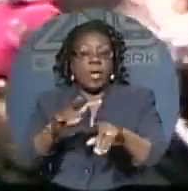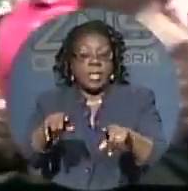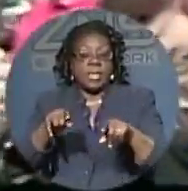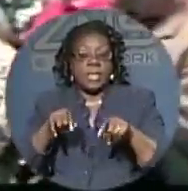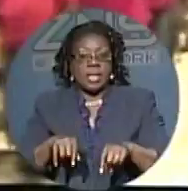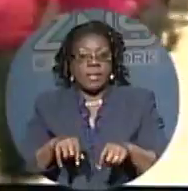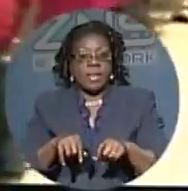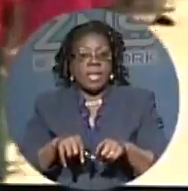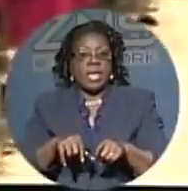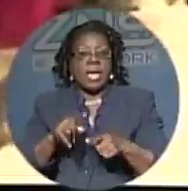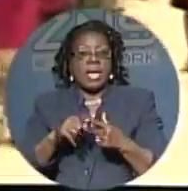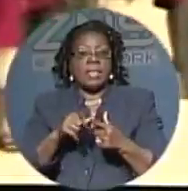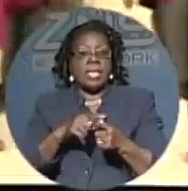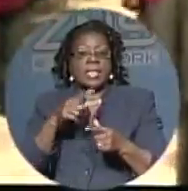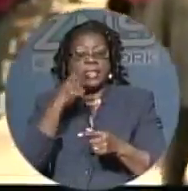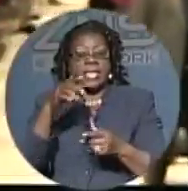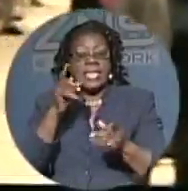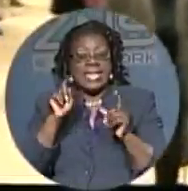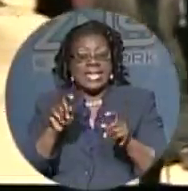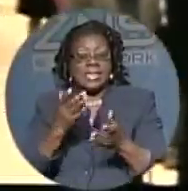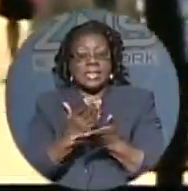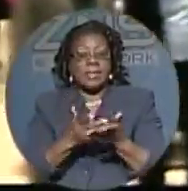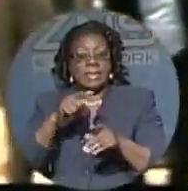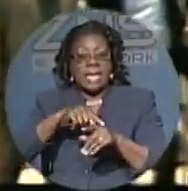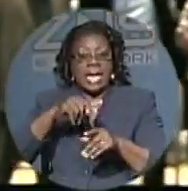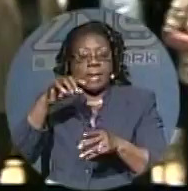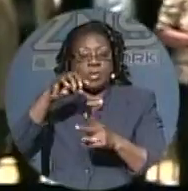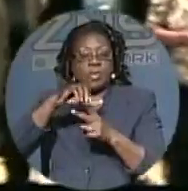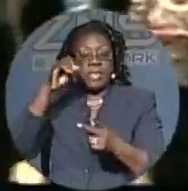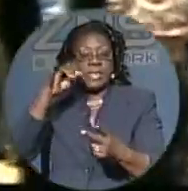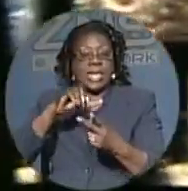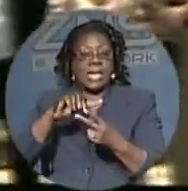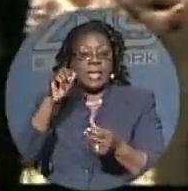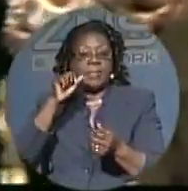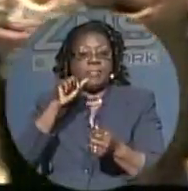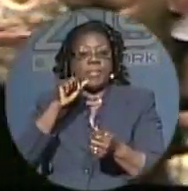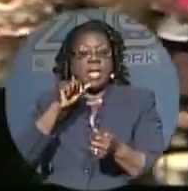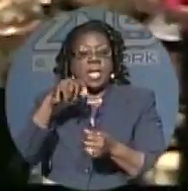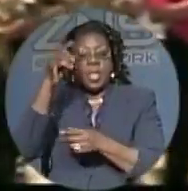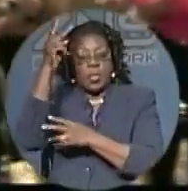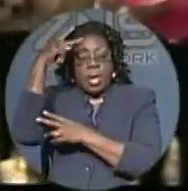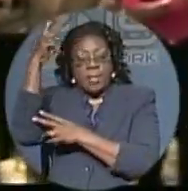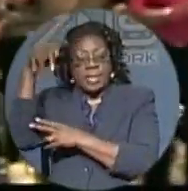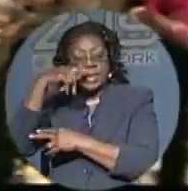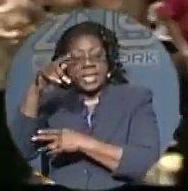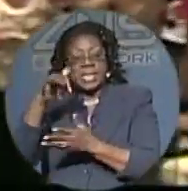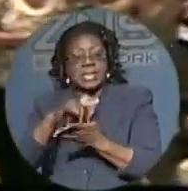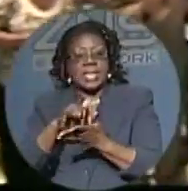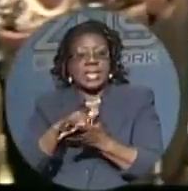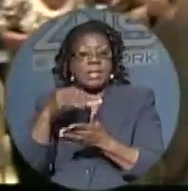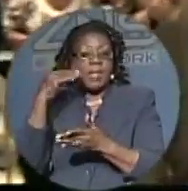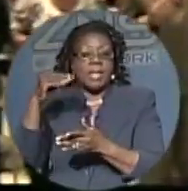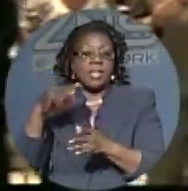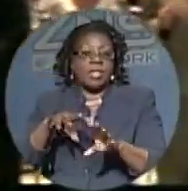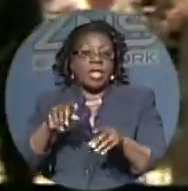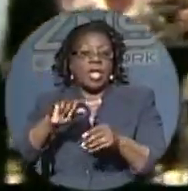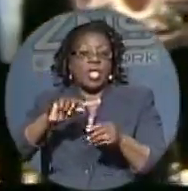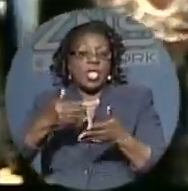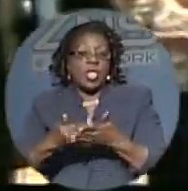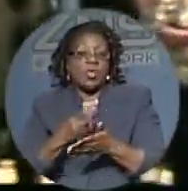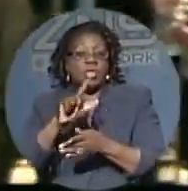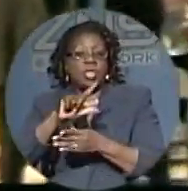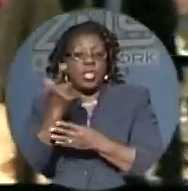said he needed some time to decide. And an offer was placed on the table. But the Prime Minister said the matter took a new twist last week, Saturday,